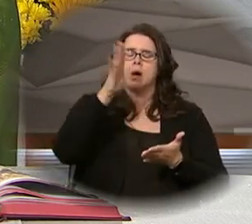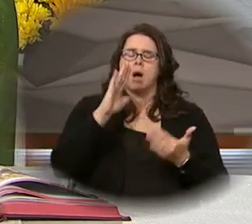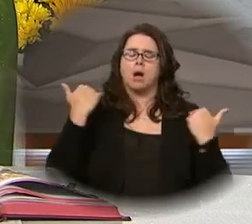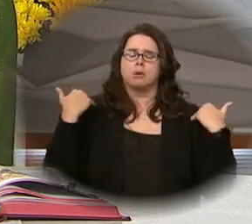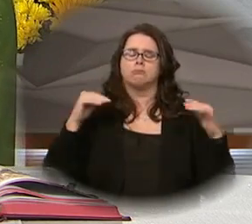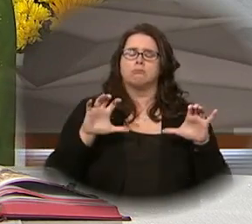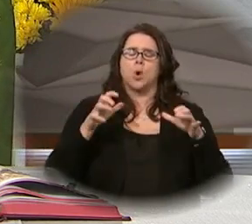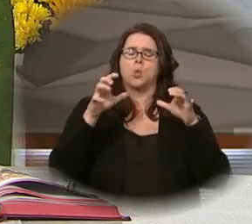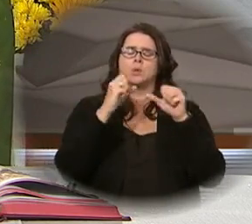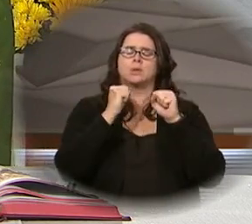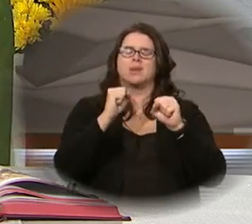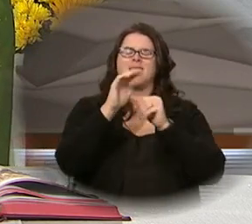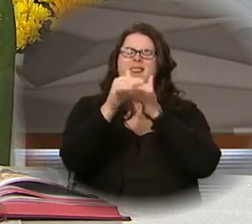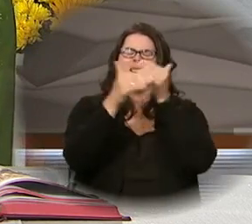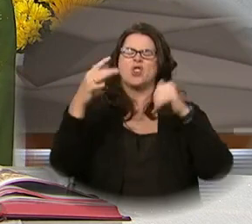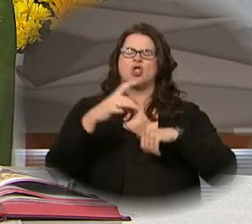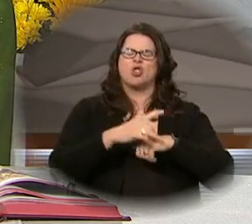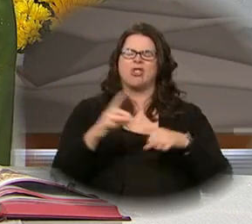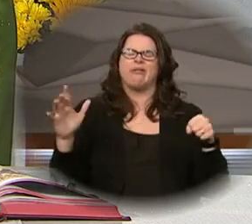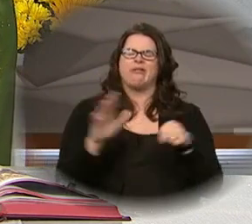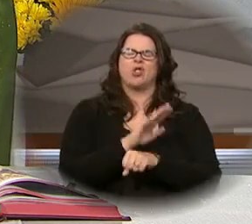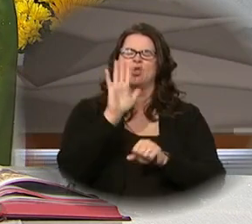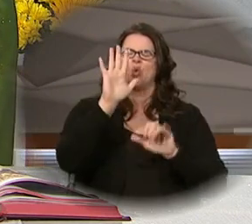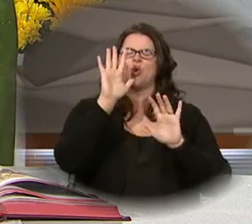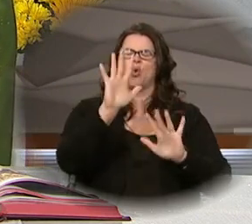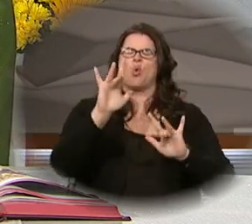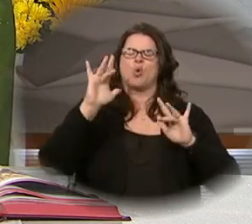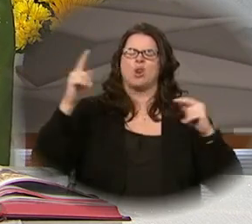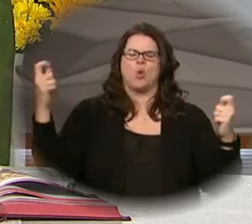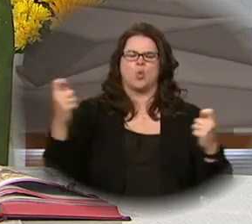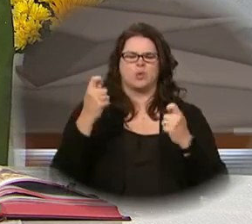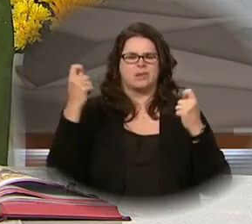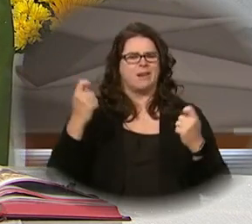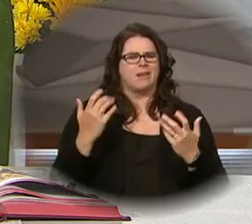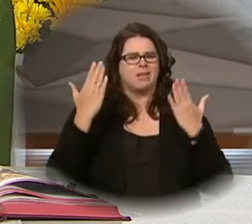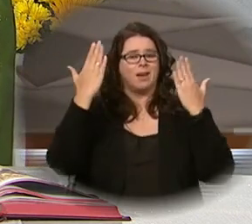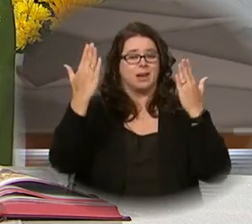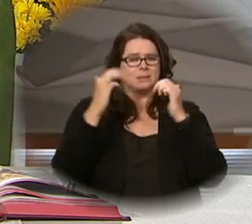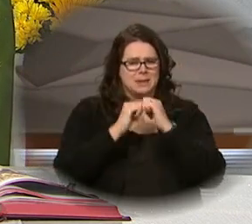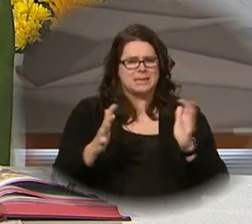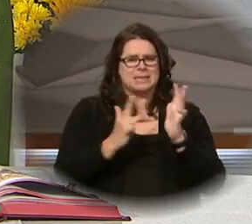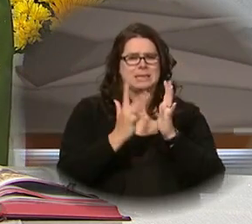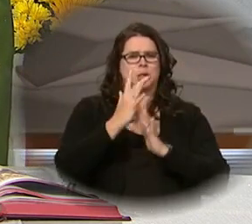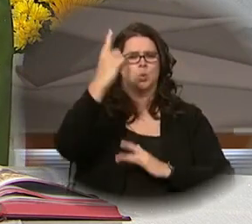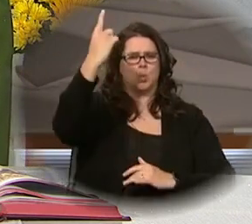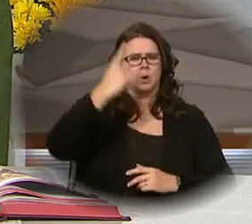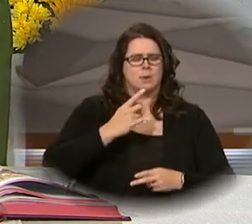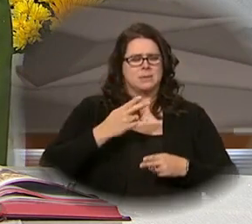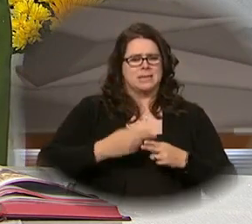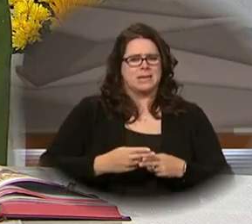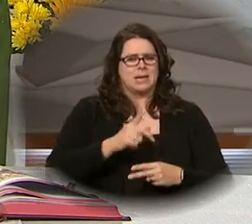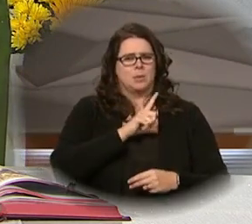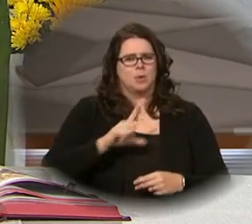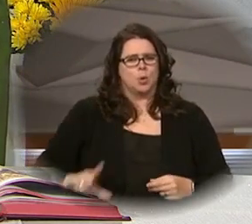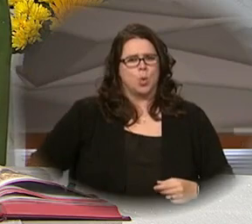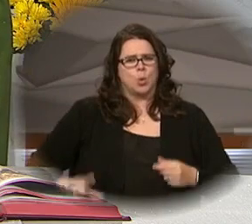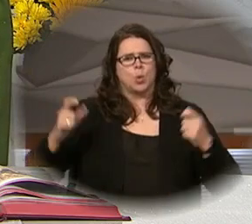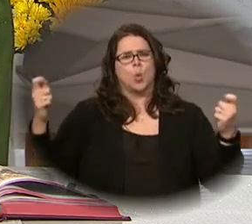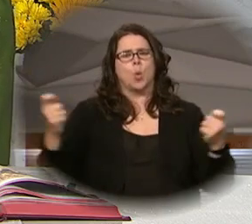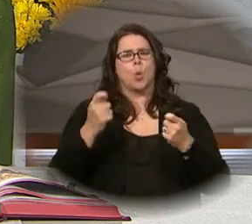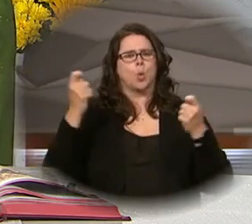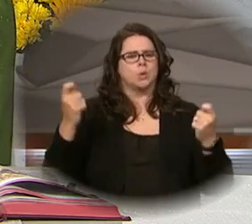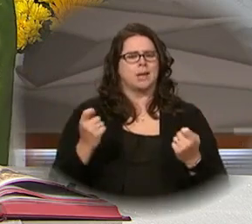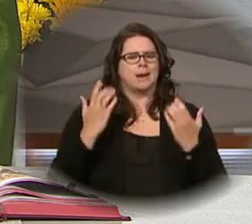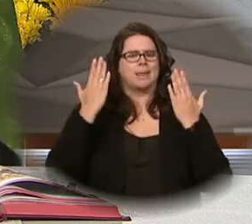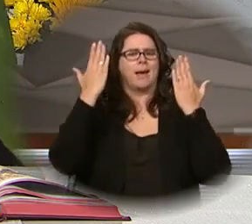God of hosts, heaven and earth are full of your glory. Hosanna in the highest. Blessed is he who comes in the name of the